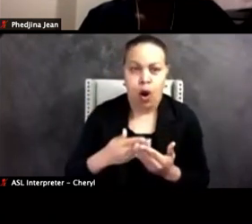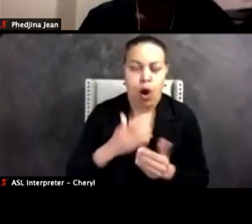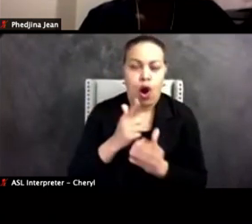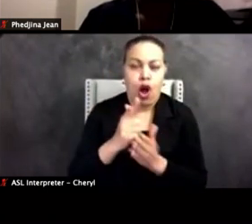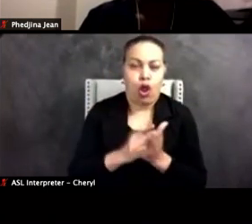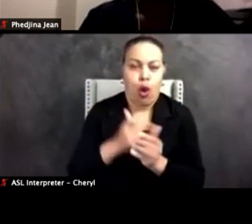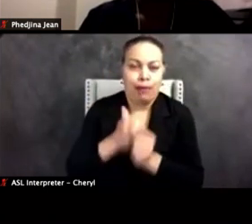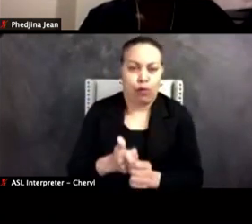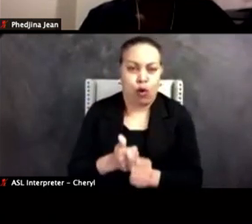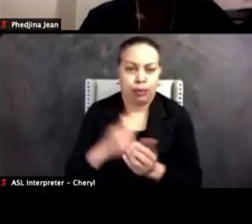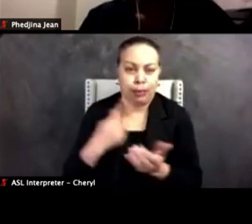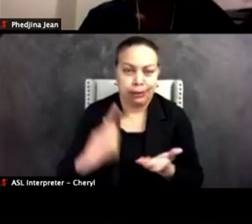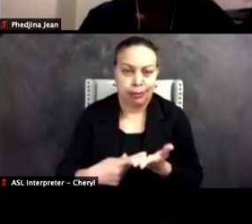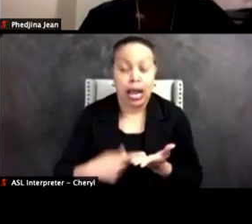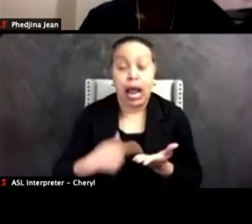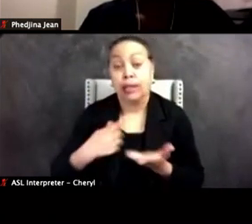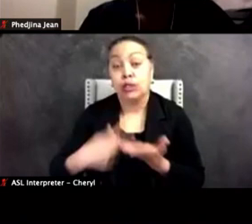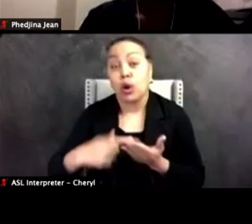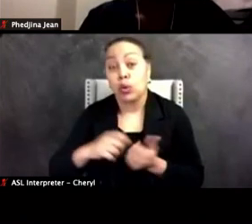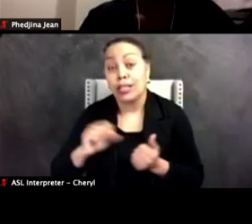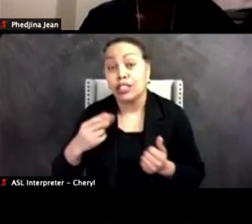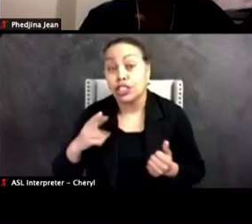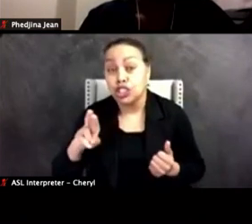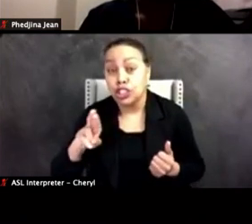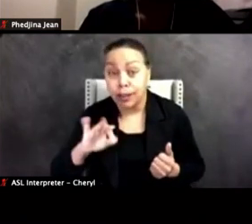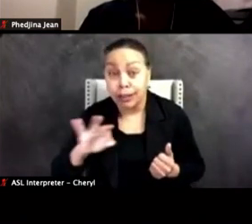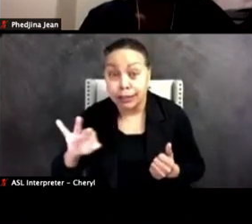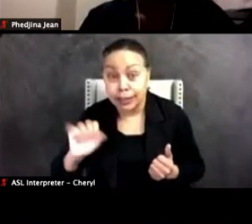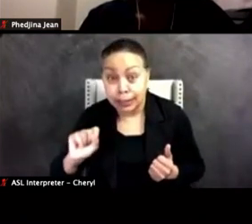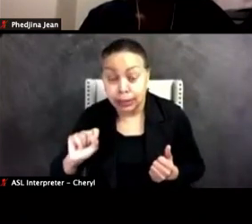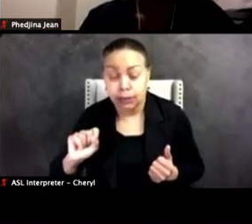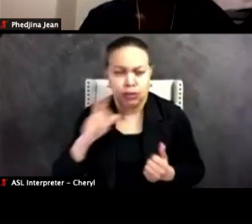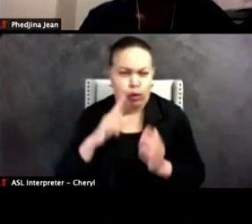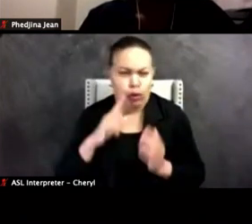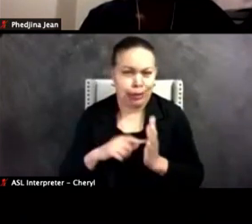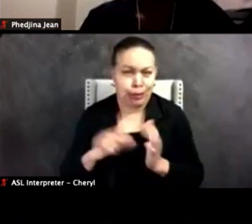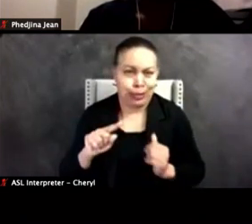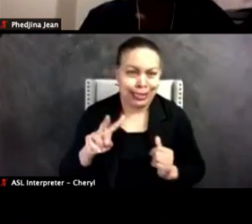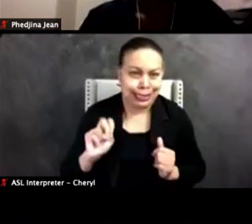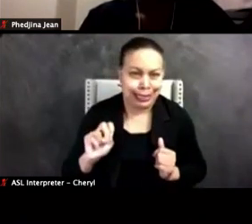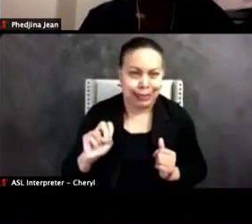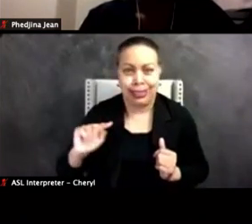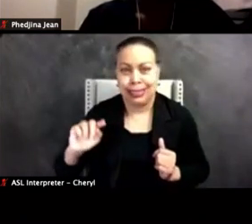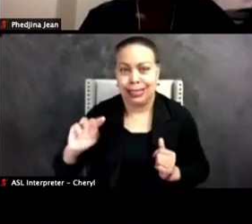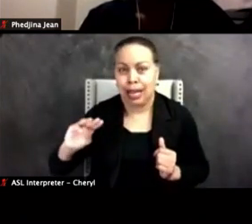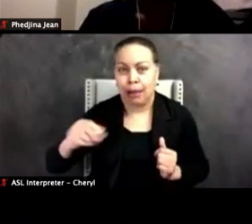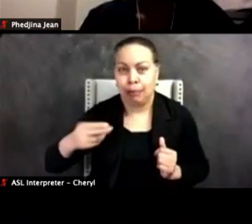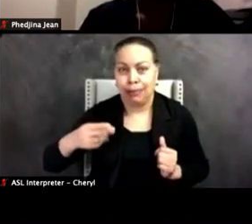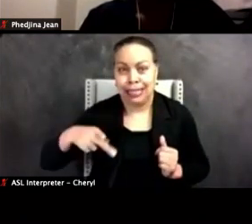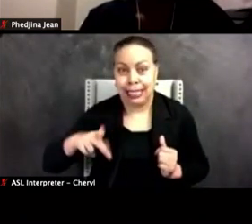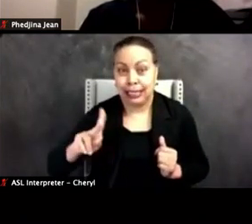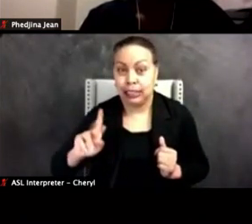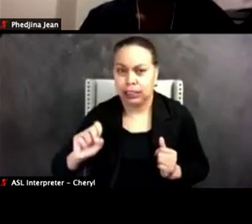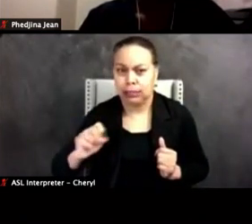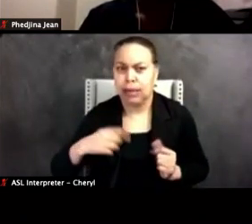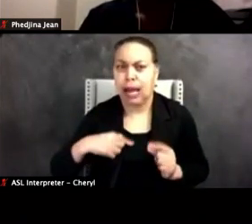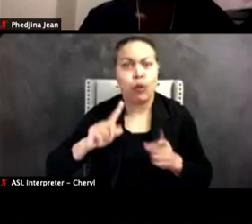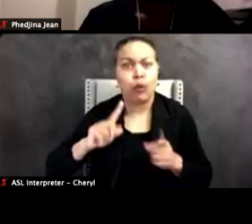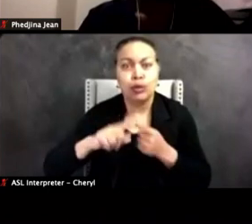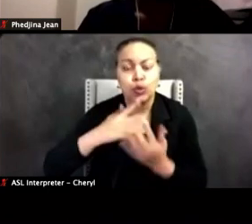these conversations with sheriffs like Sheriff Steve Tompkins. He and I have this conversation all the time. I've been into Walpole